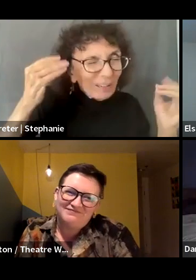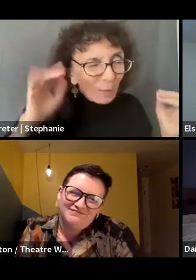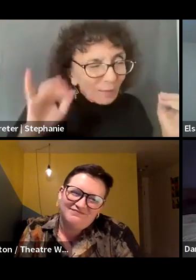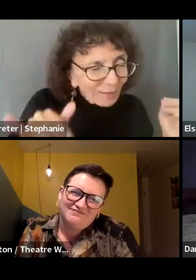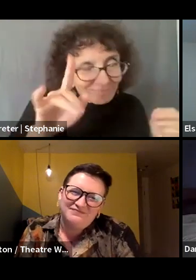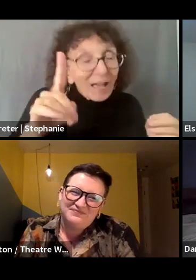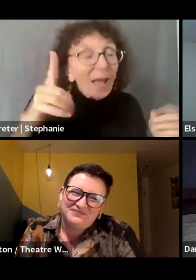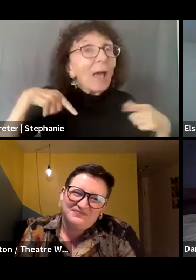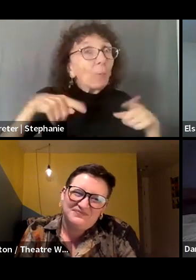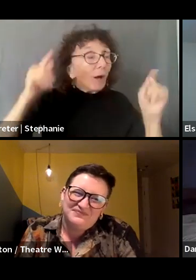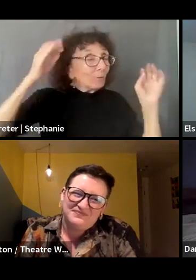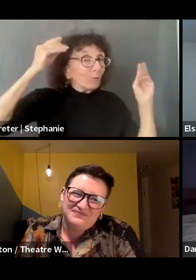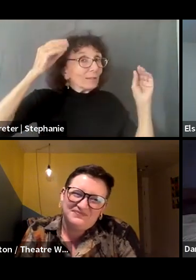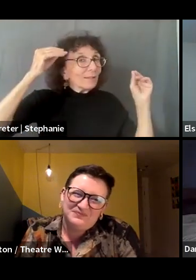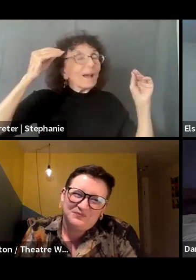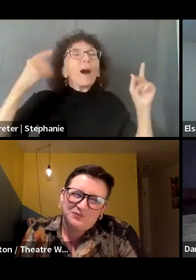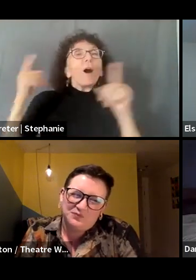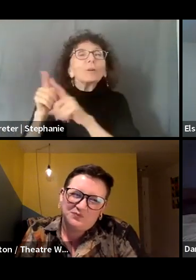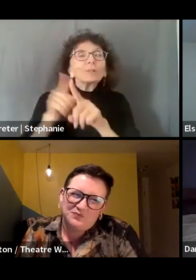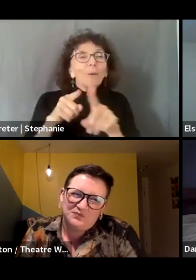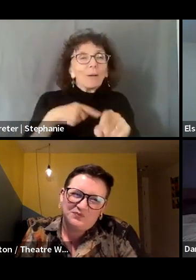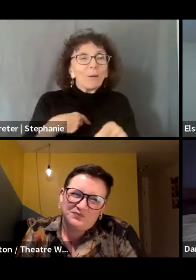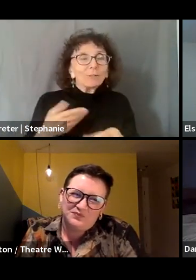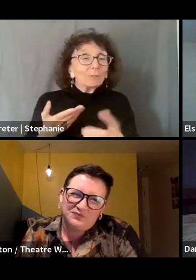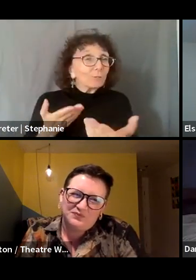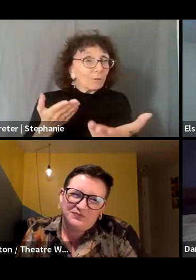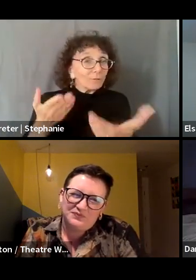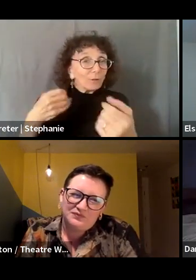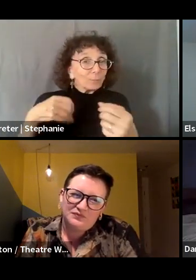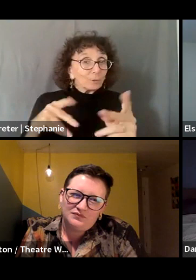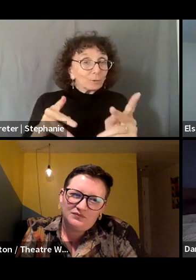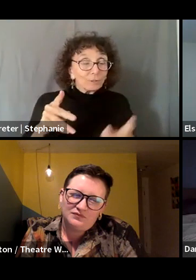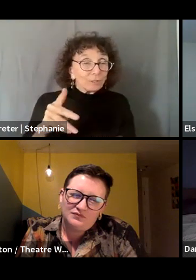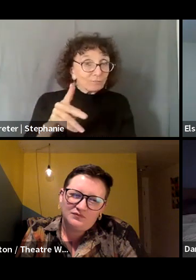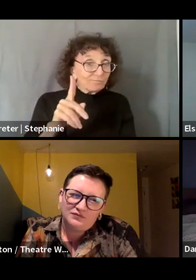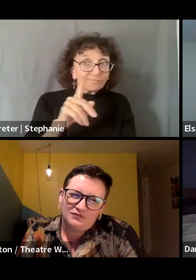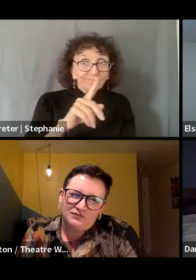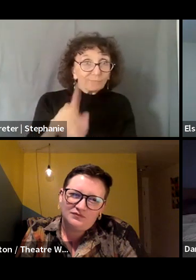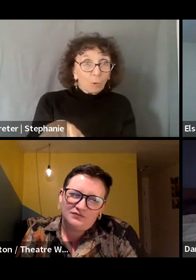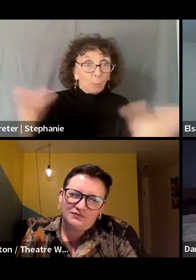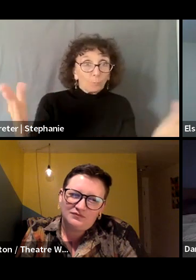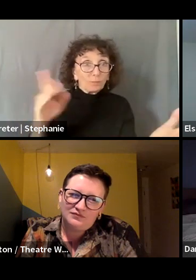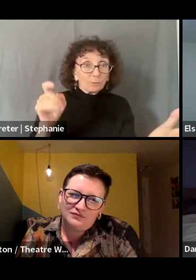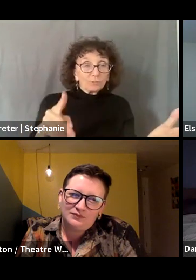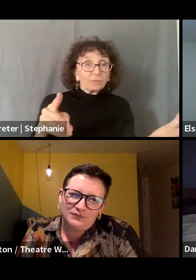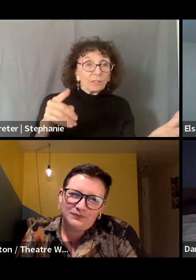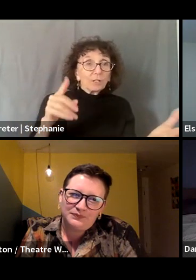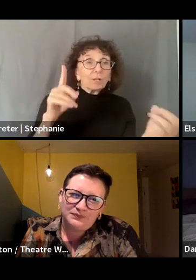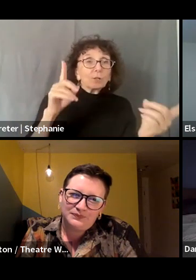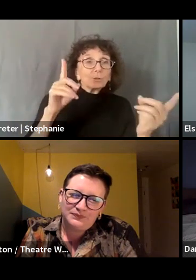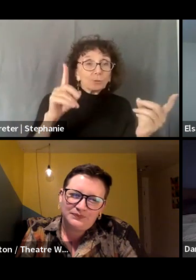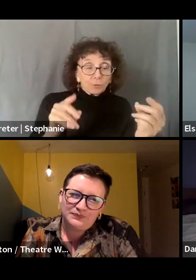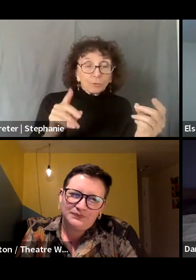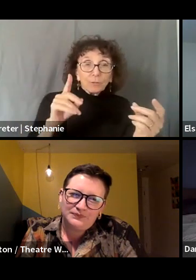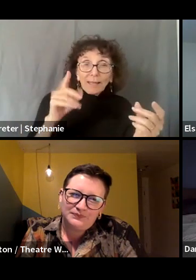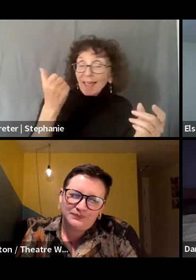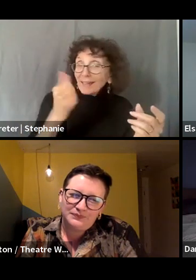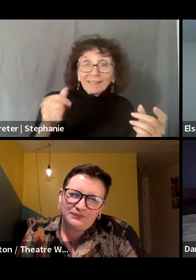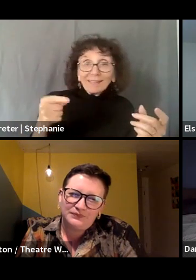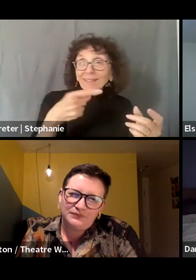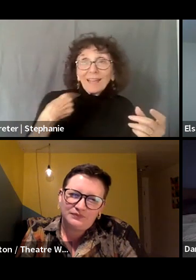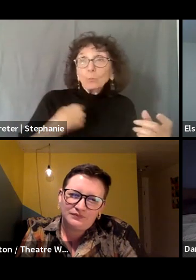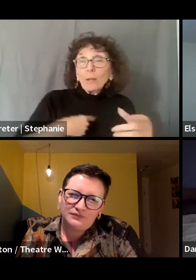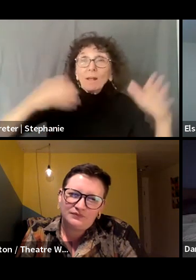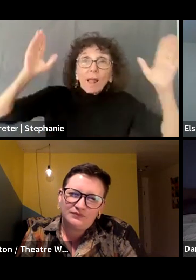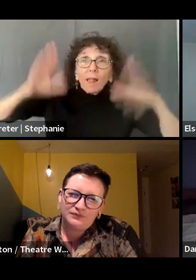while you percolate, I also want to just offer up an opportunity. Is there something that you wanted to surface in this conversation that we haven't touched